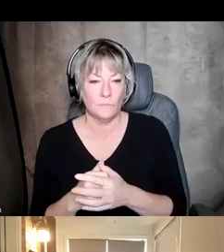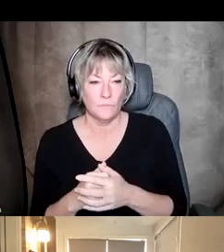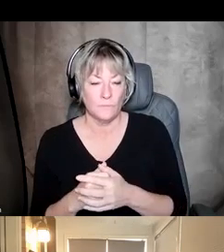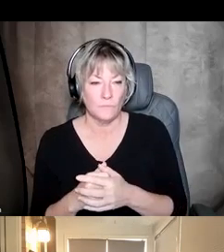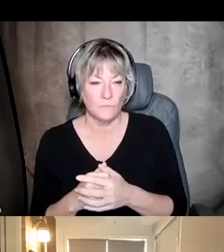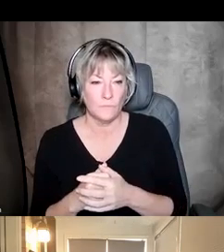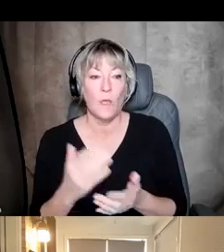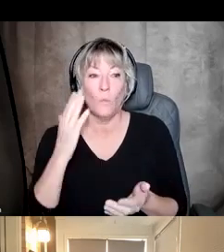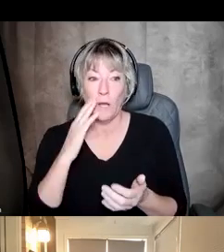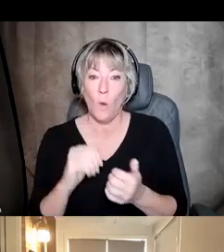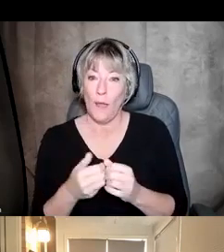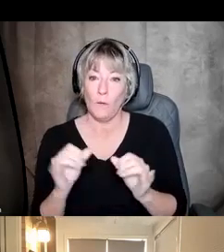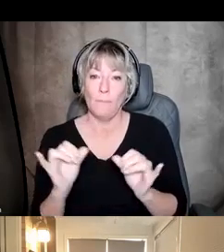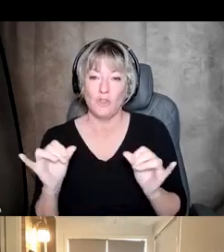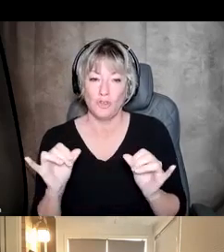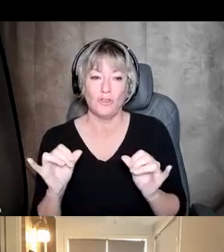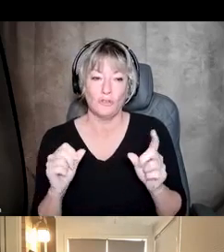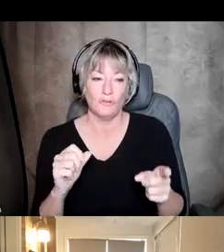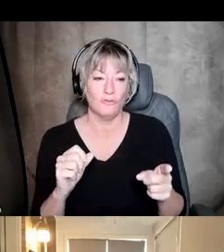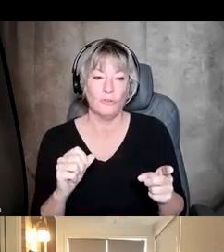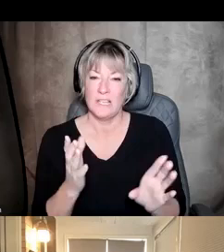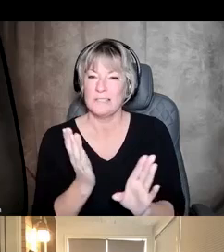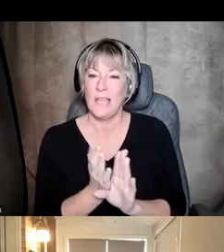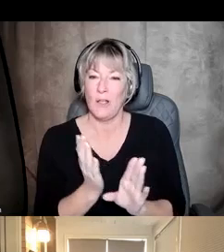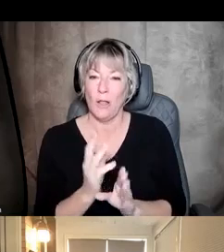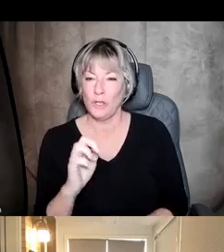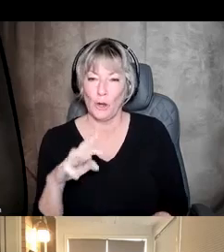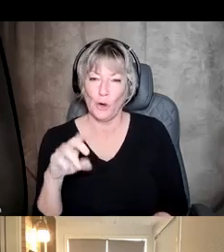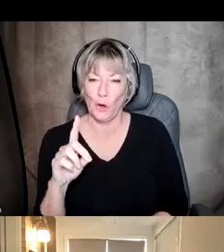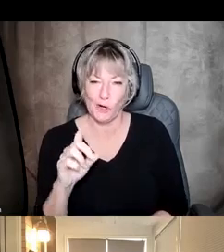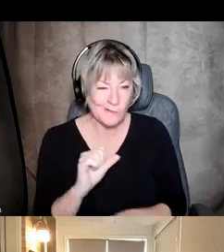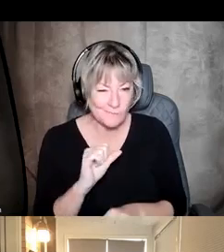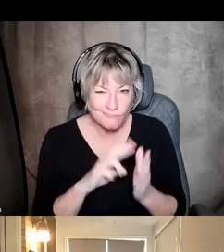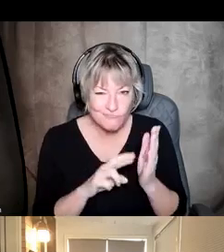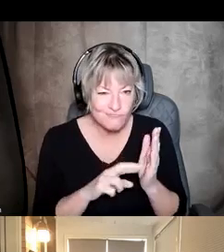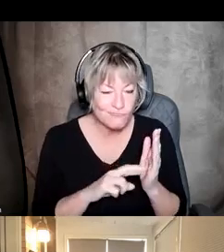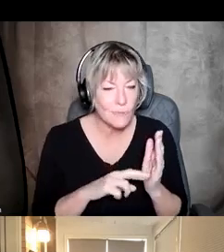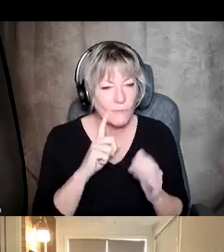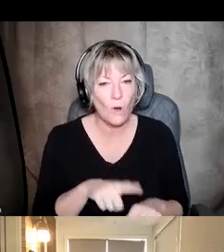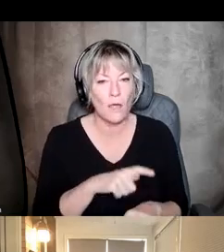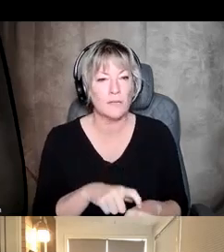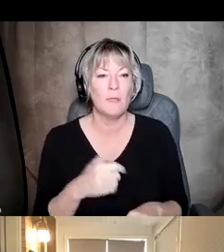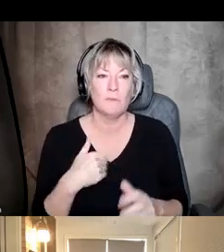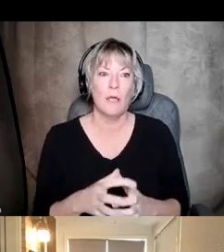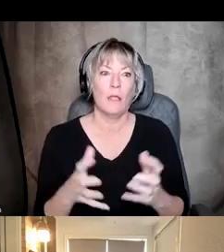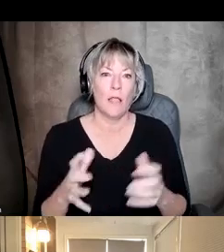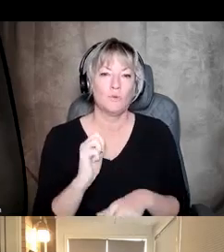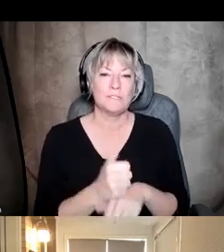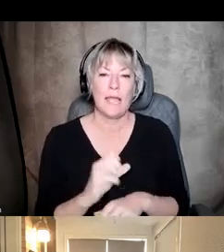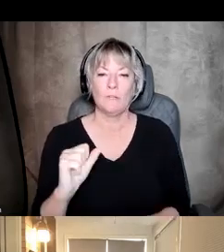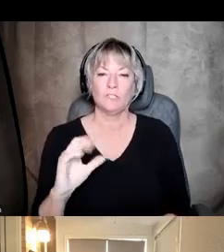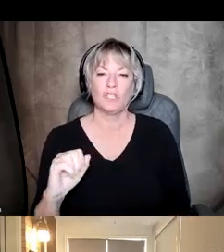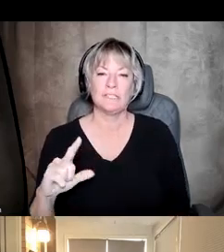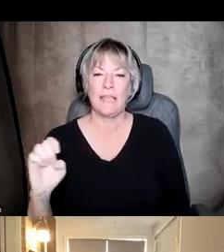We know how to measure it. So this is a thing that psychology nerds like us have been working on for a long time. There's lots of established scales that